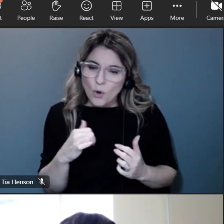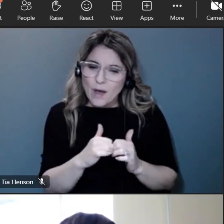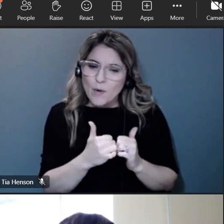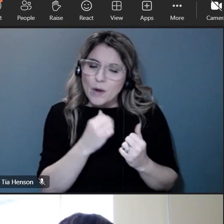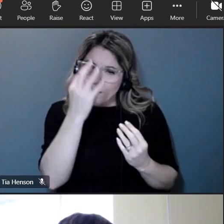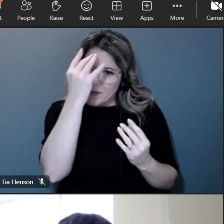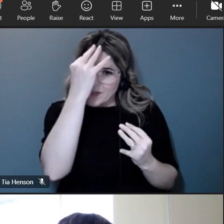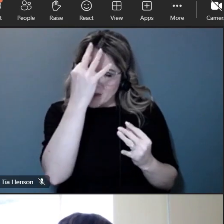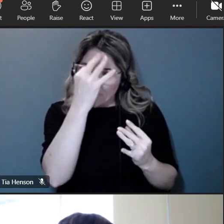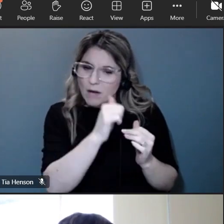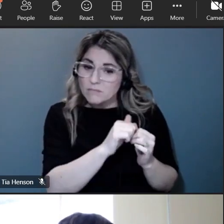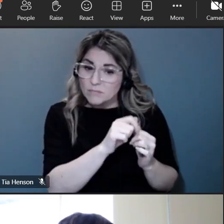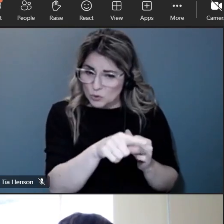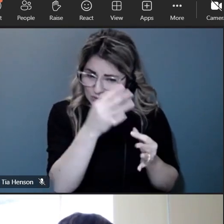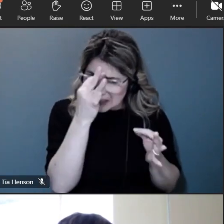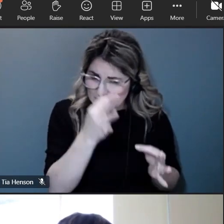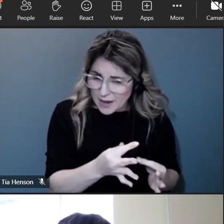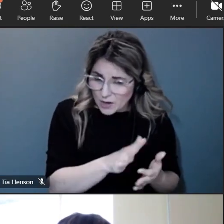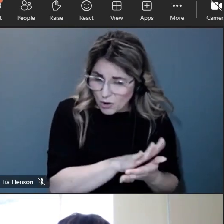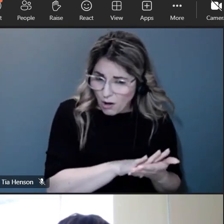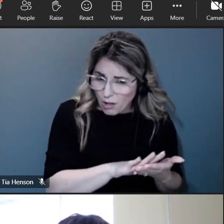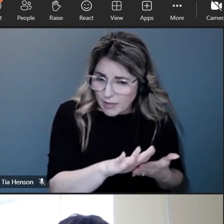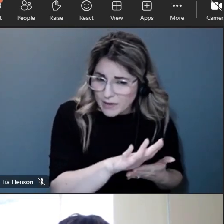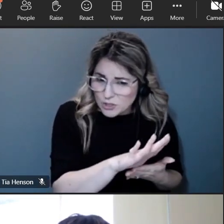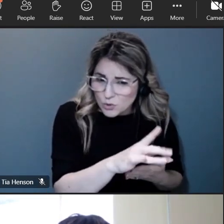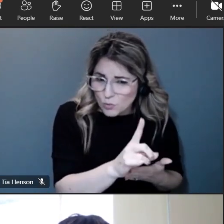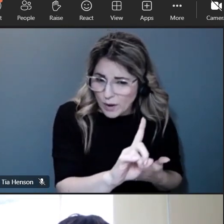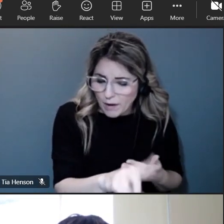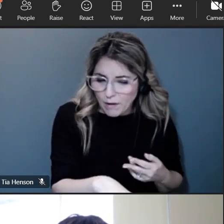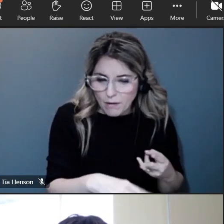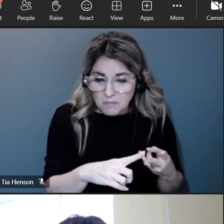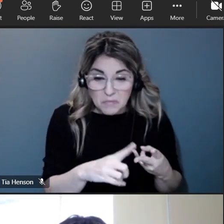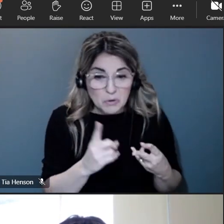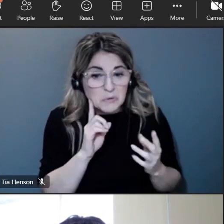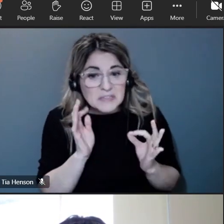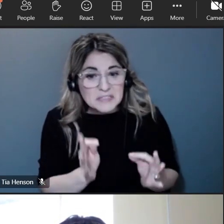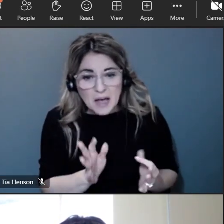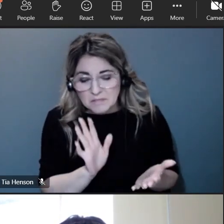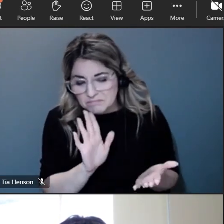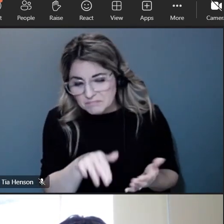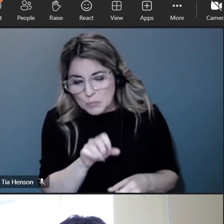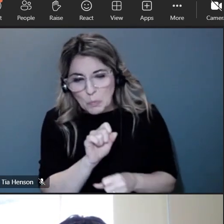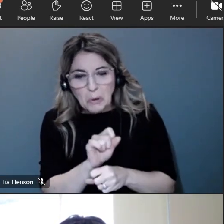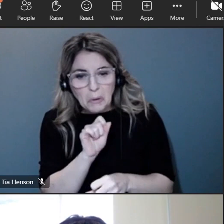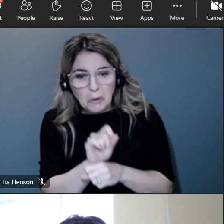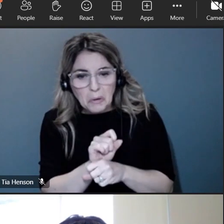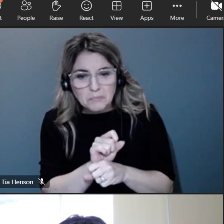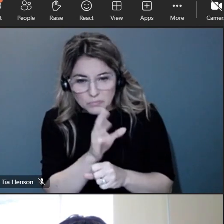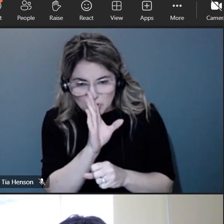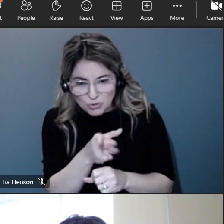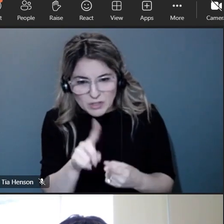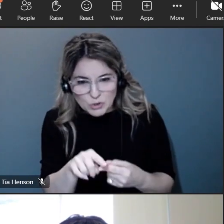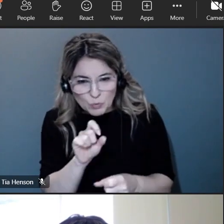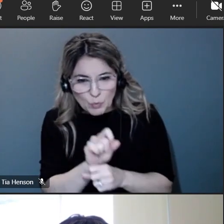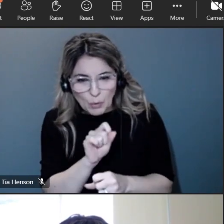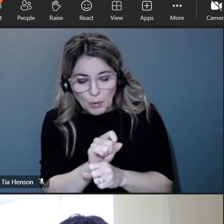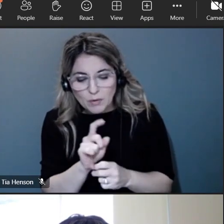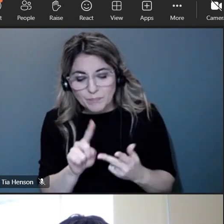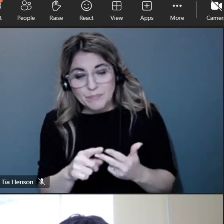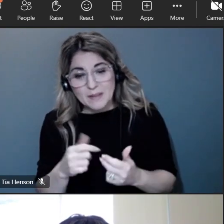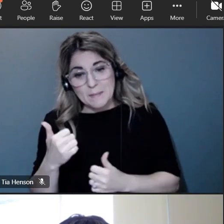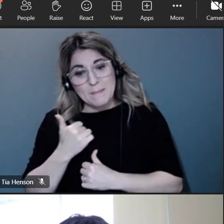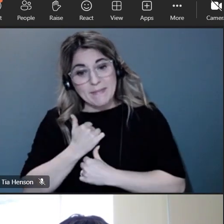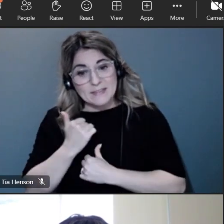are you going into college or where that is or are you going into work are going into the military was there some other future